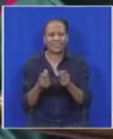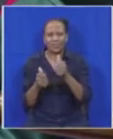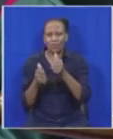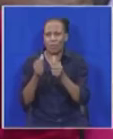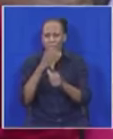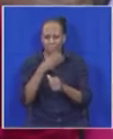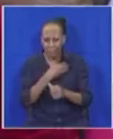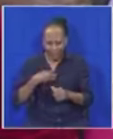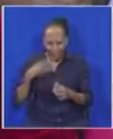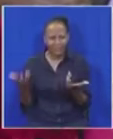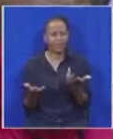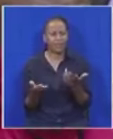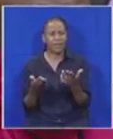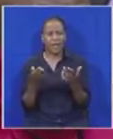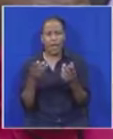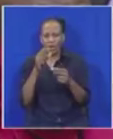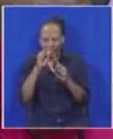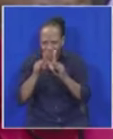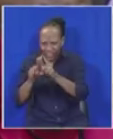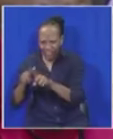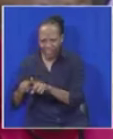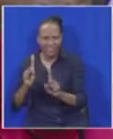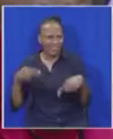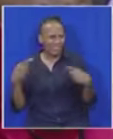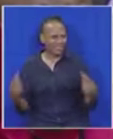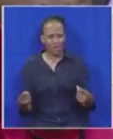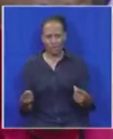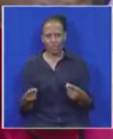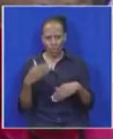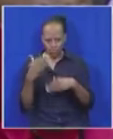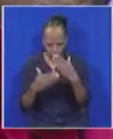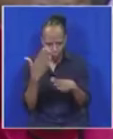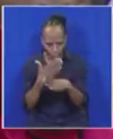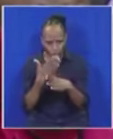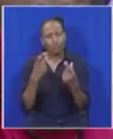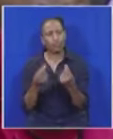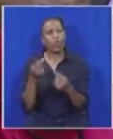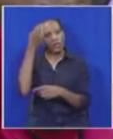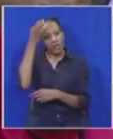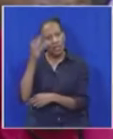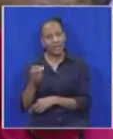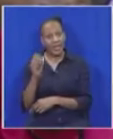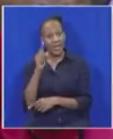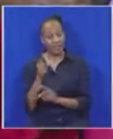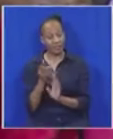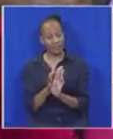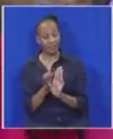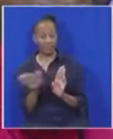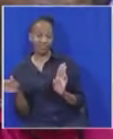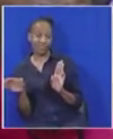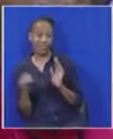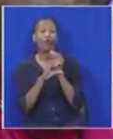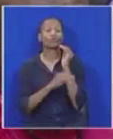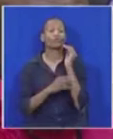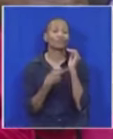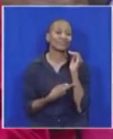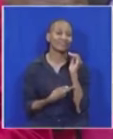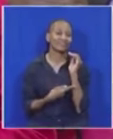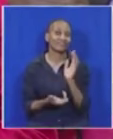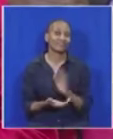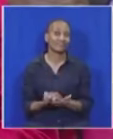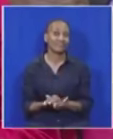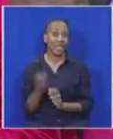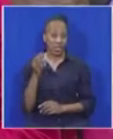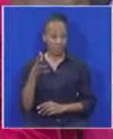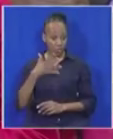in a township are not allowed to hold public office if they are found to have been in breach of the Constitution. If you want